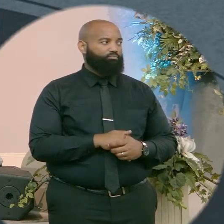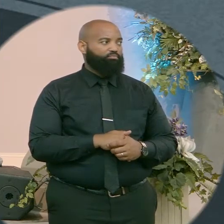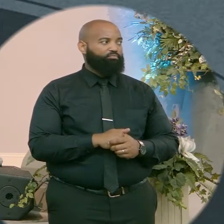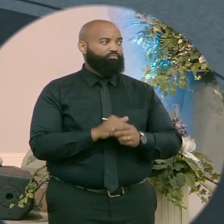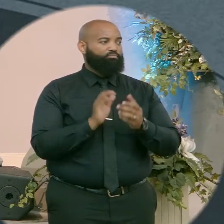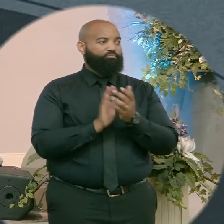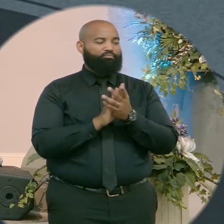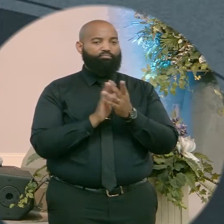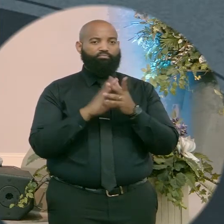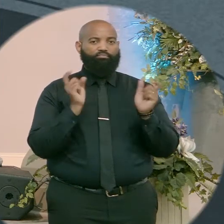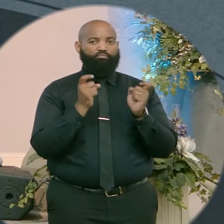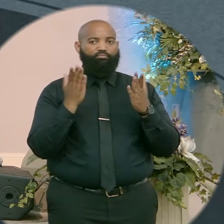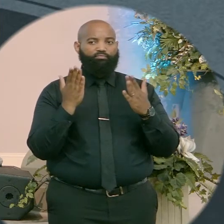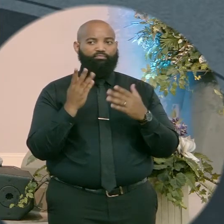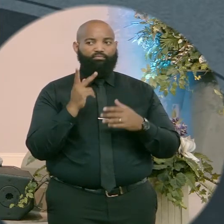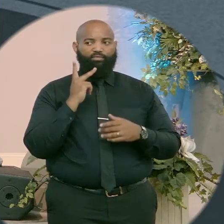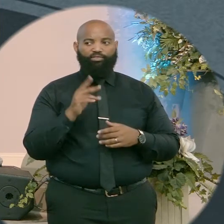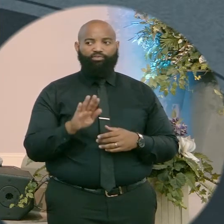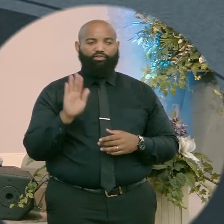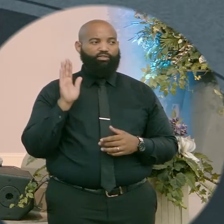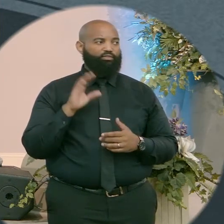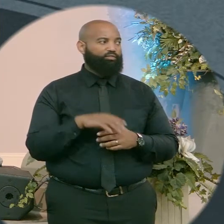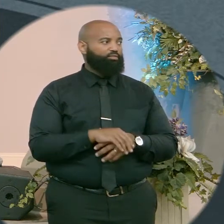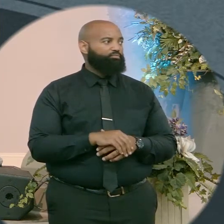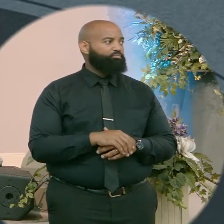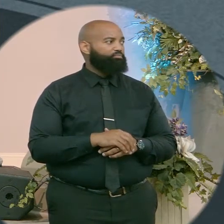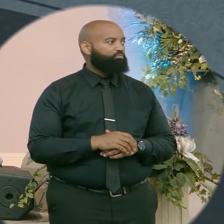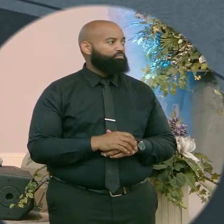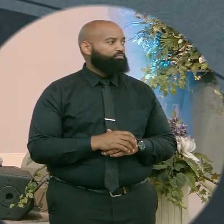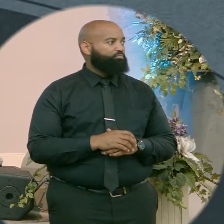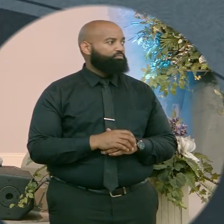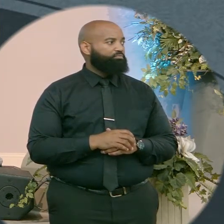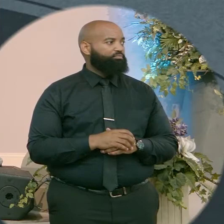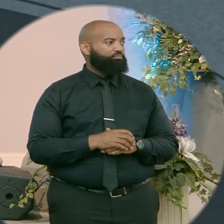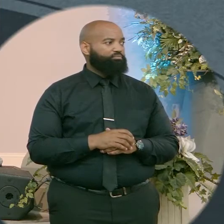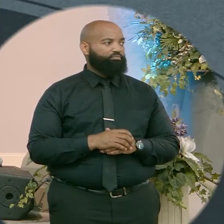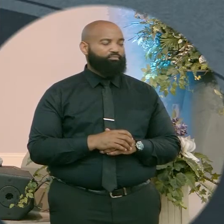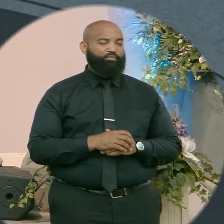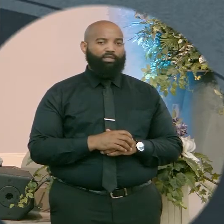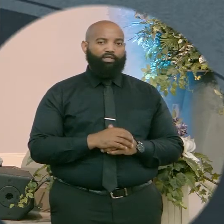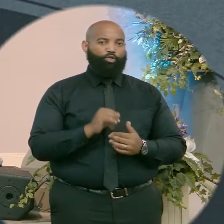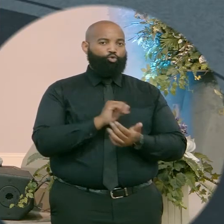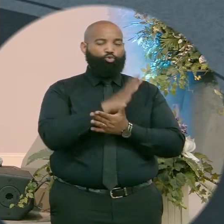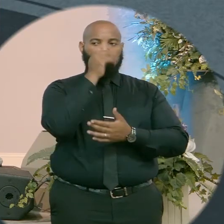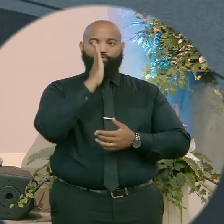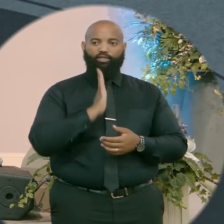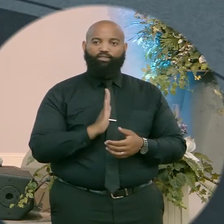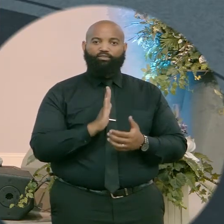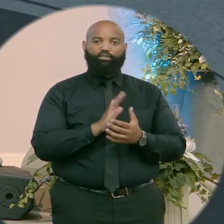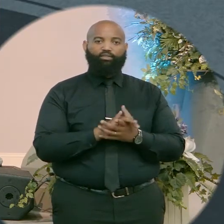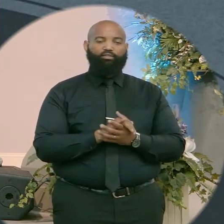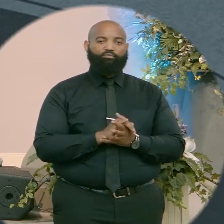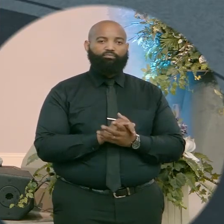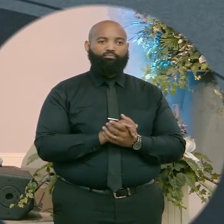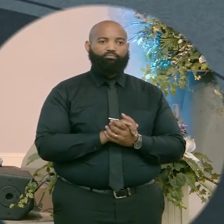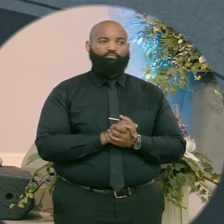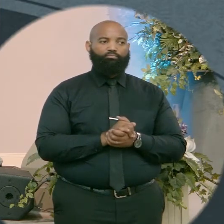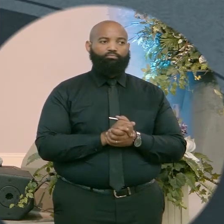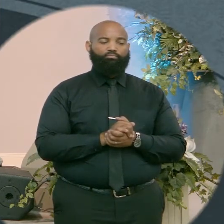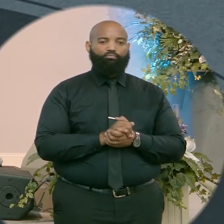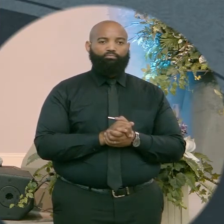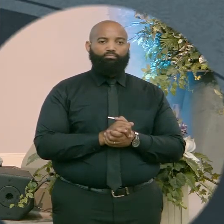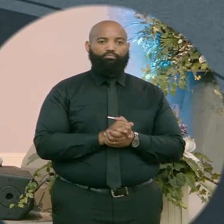Hallelujah. See those hands. You can put them down. To God be the glory. To God be the glory. Glory.